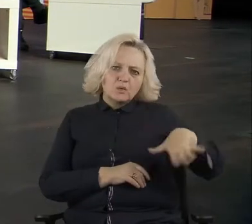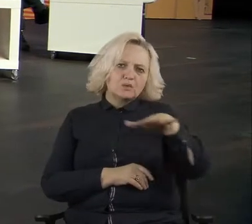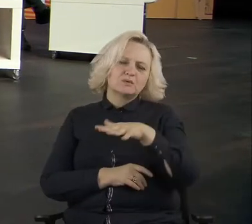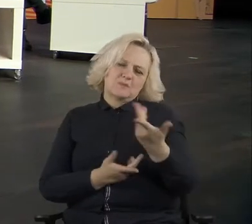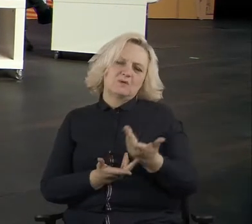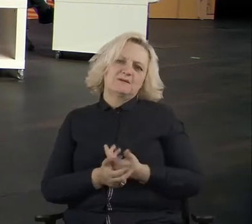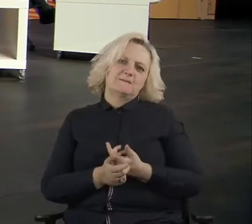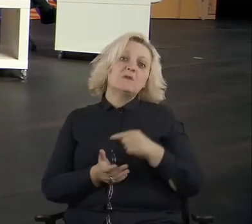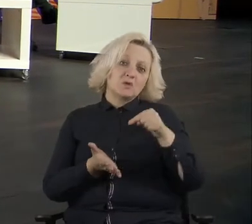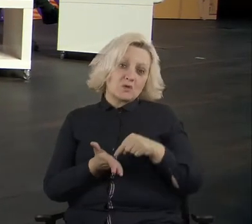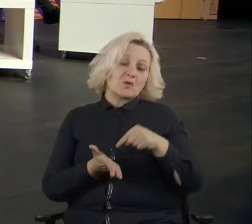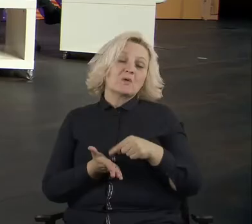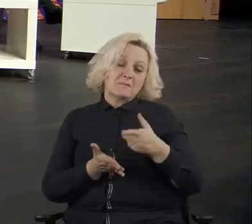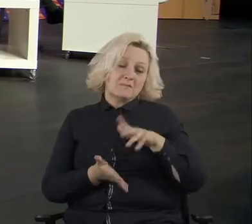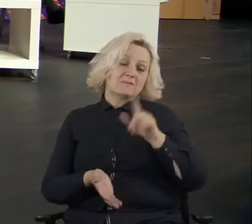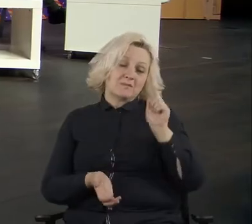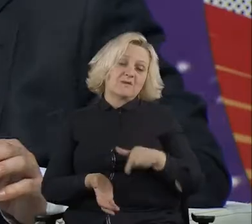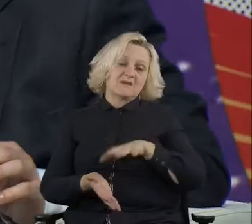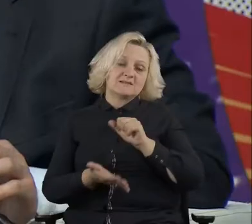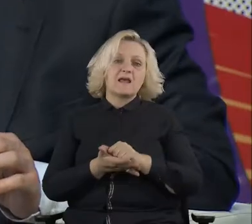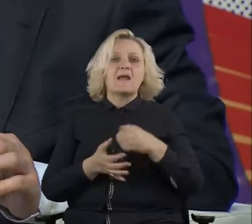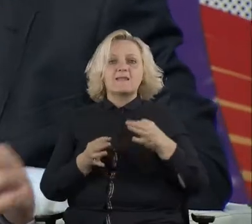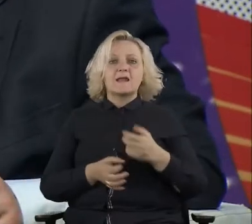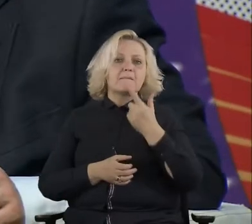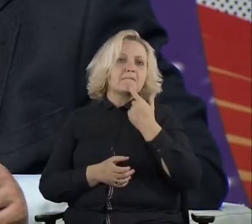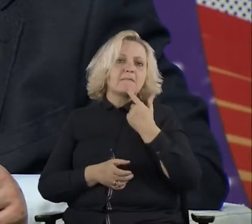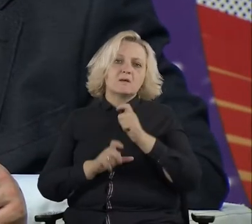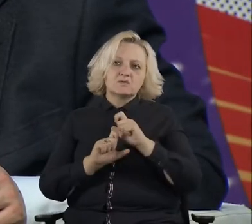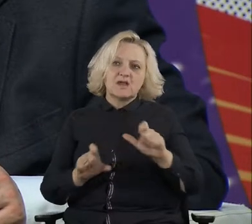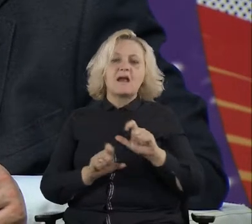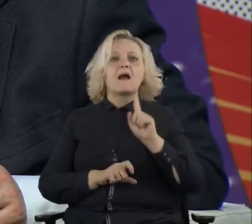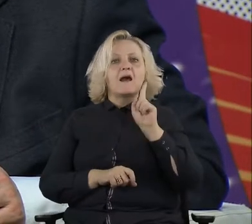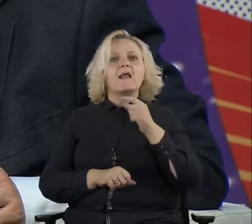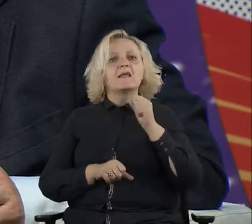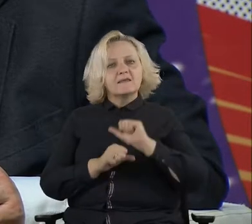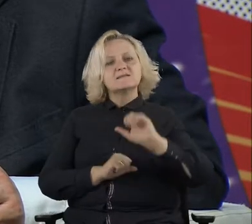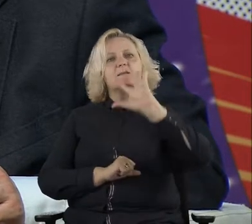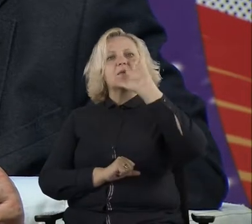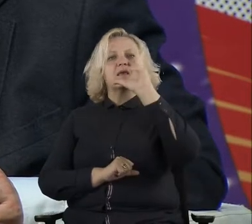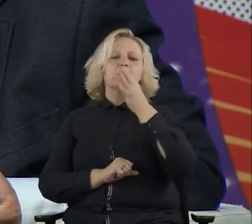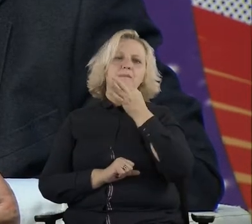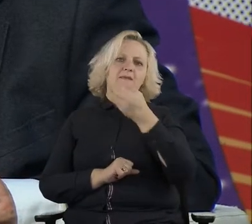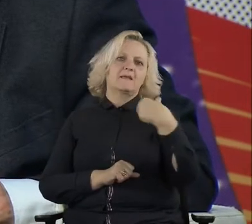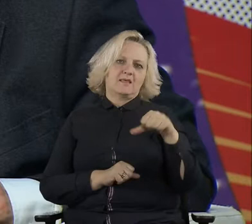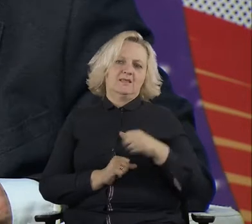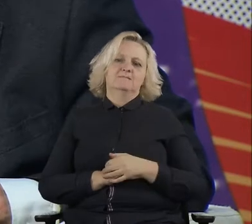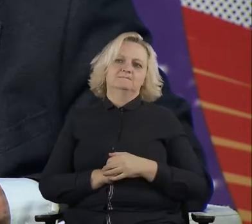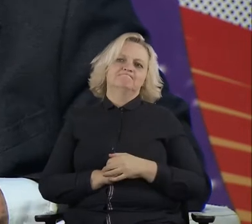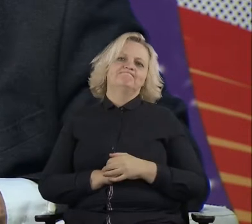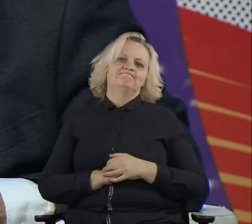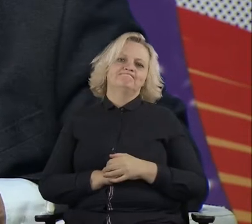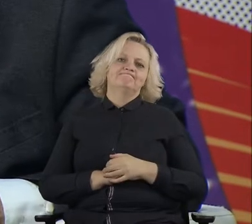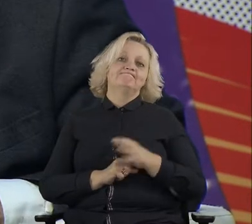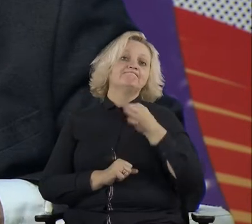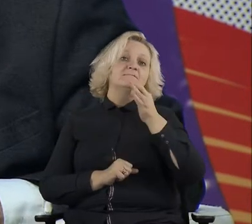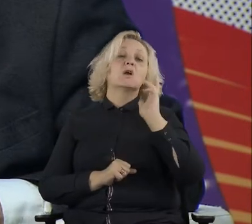left, there is a beautiful, uh, question that was asked by the organizers of the, this year's piece.